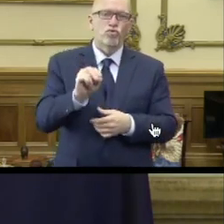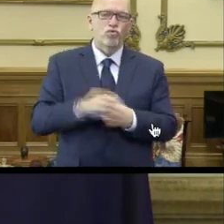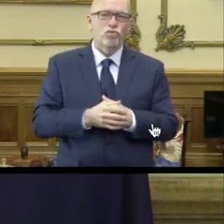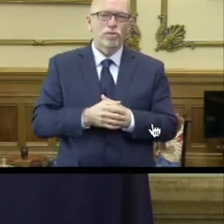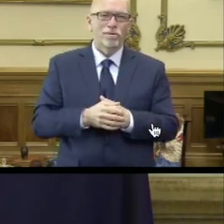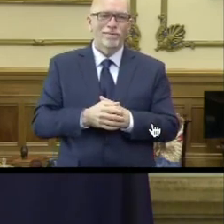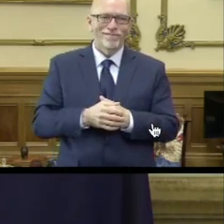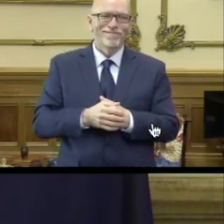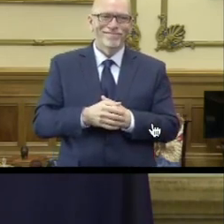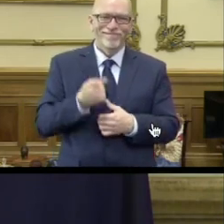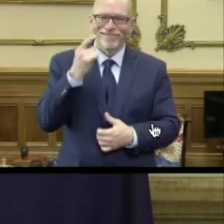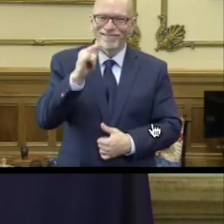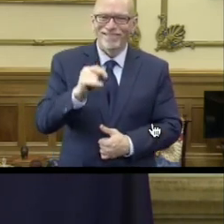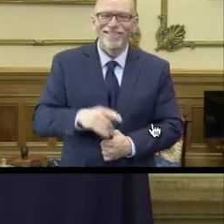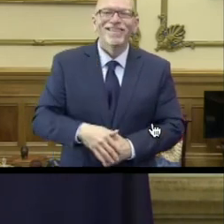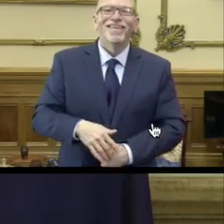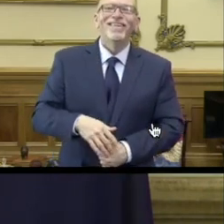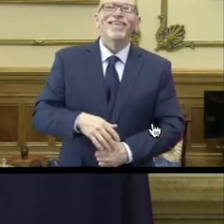You got it. Okay.